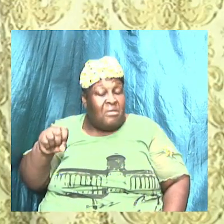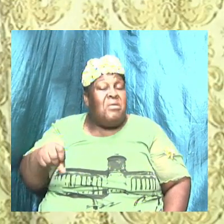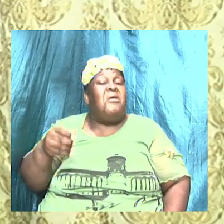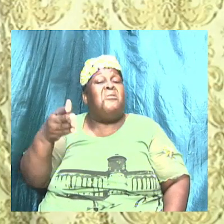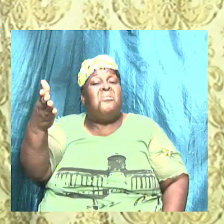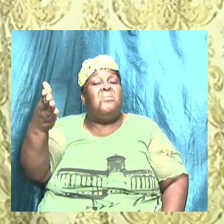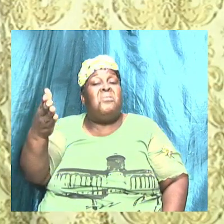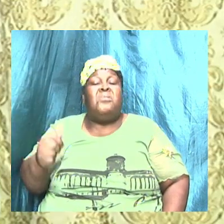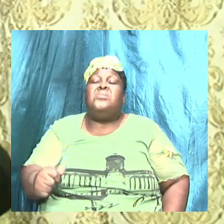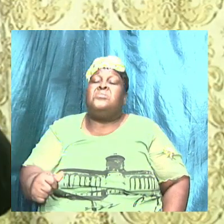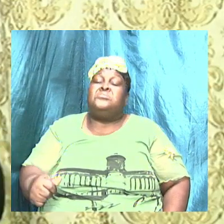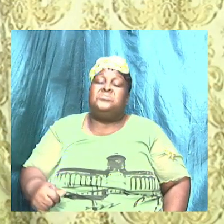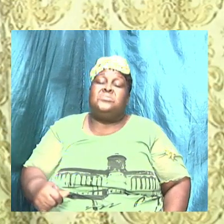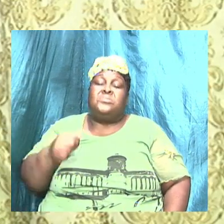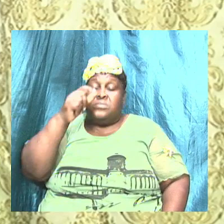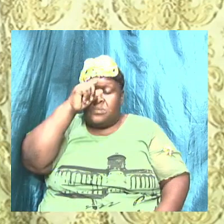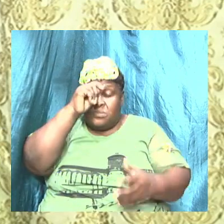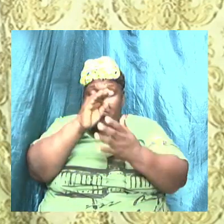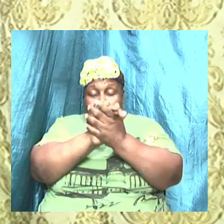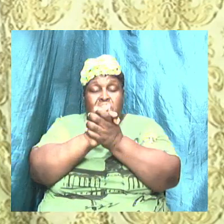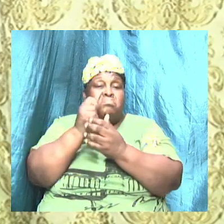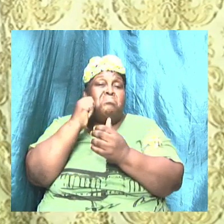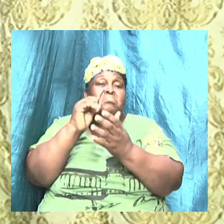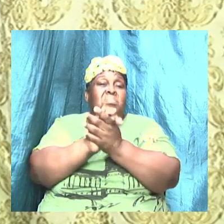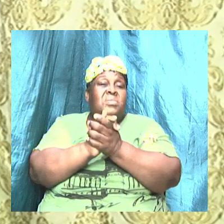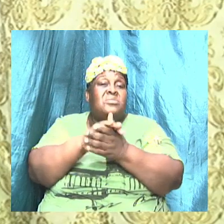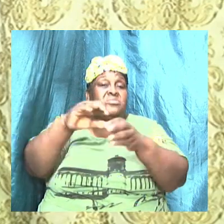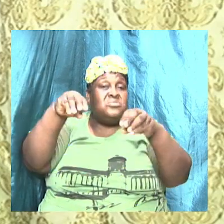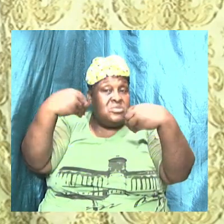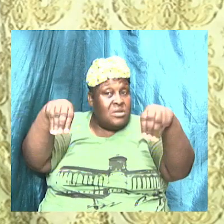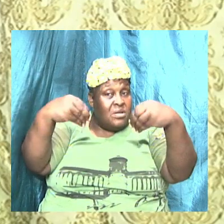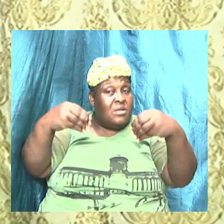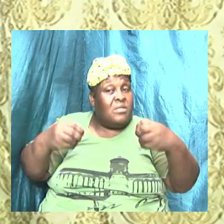So Ananias They sold Their land